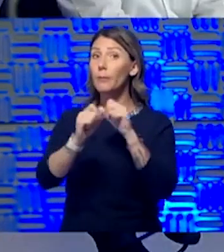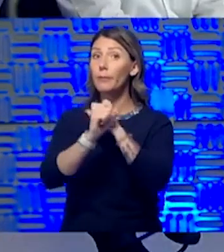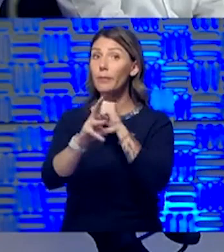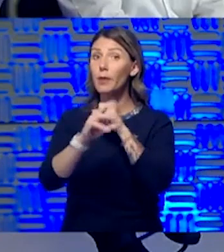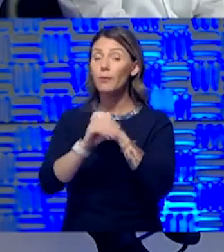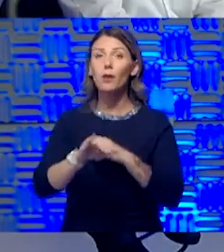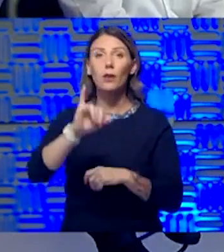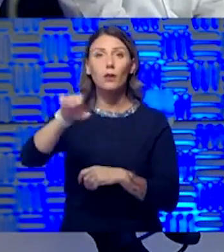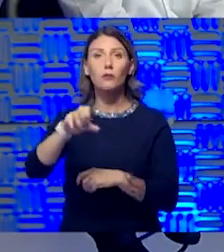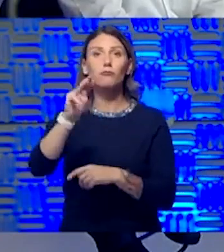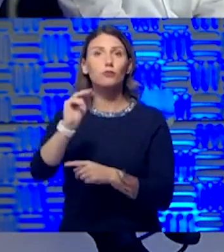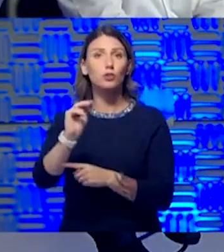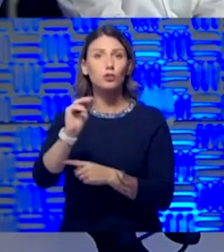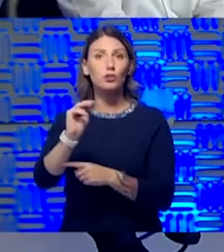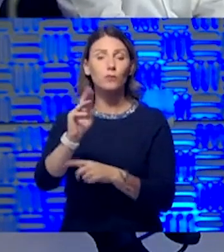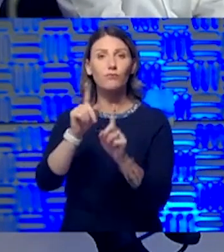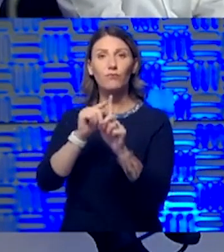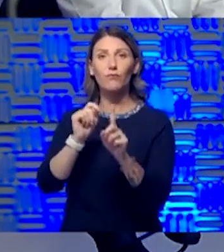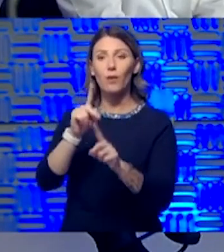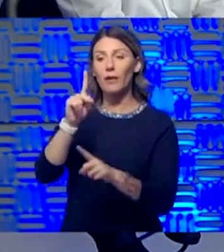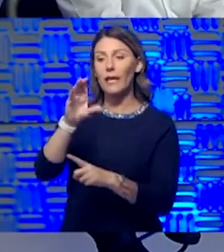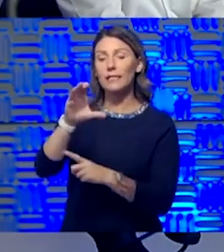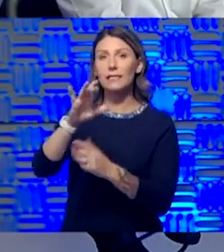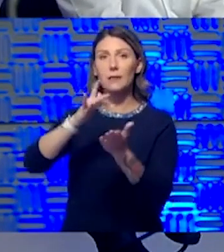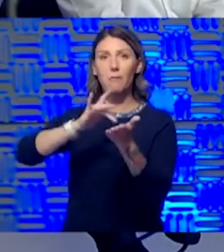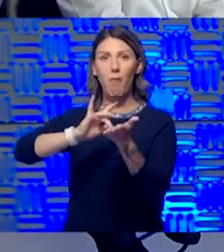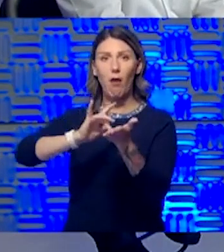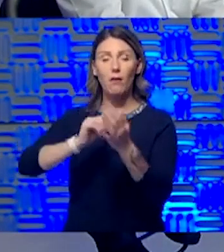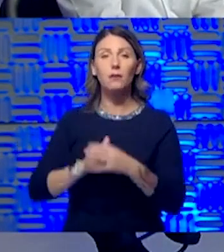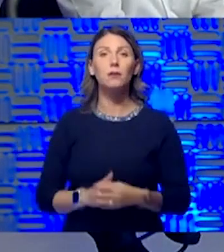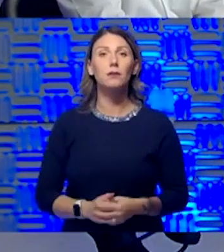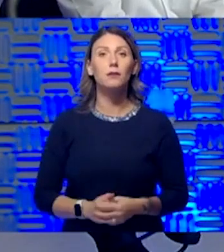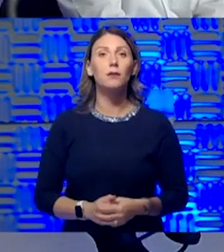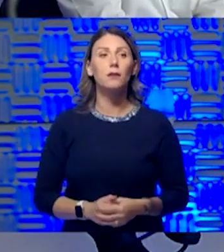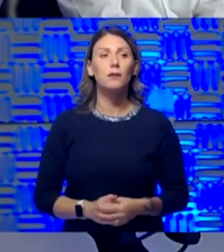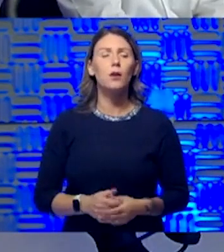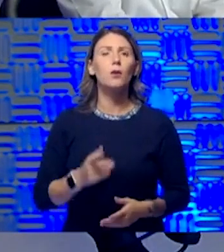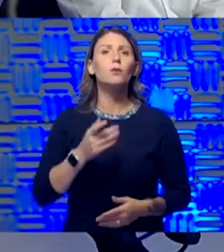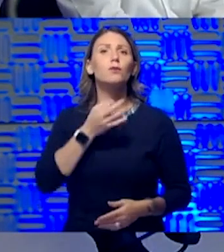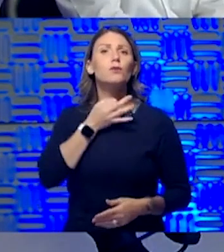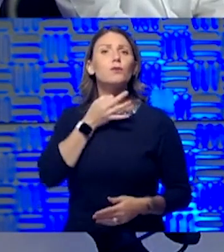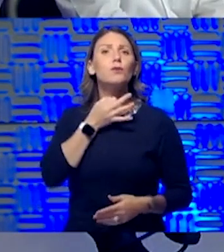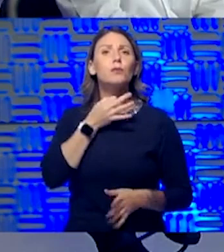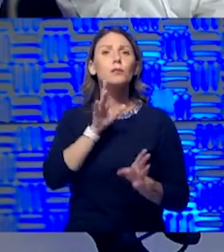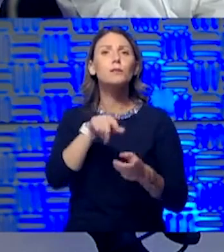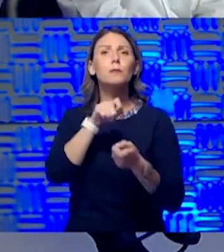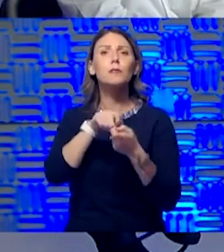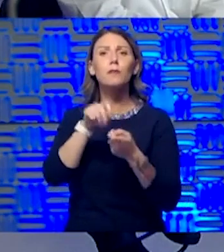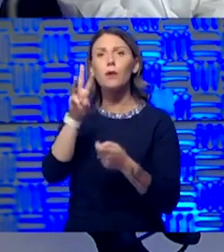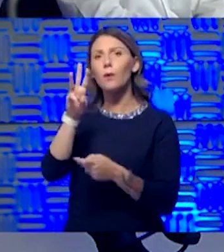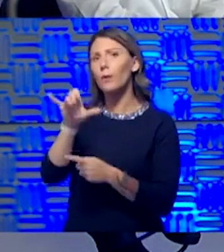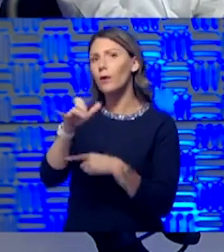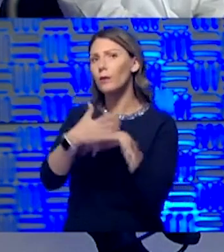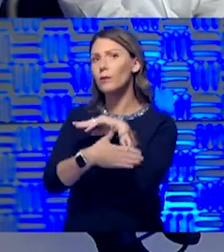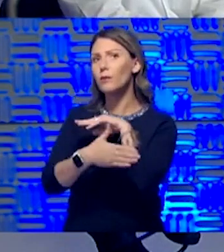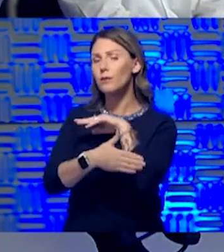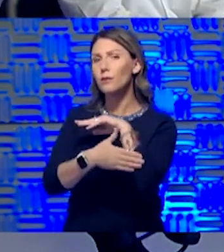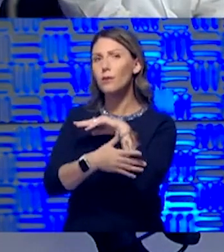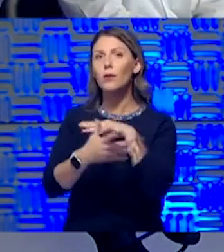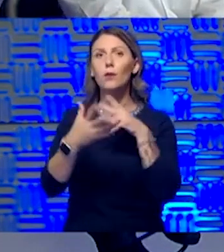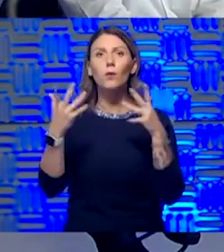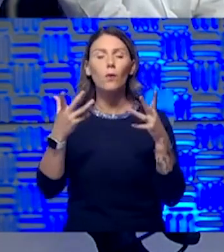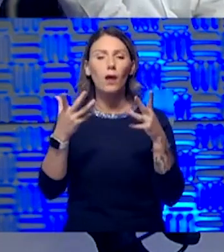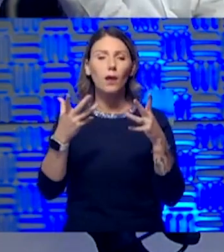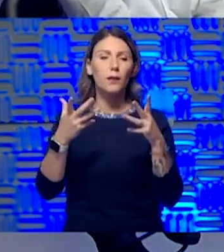This is Jim Brabish at Kansas City Medicine. Listen, I was wondering, and particularly in Wyandotte County, what is the extent of undetected